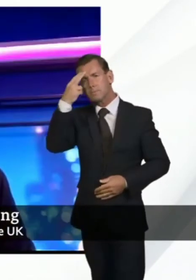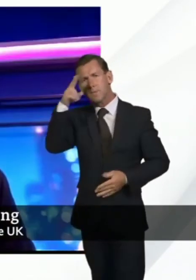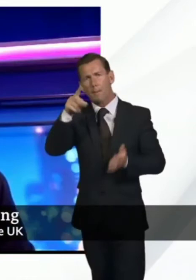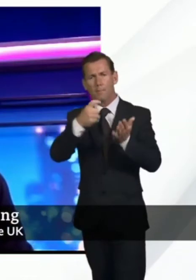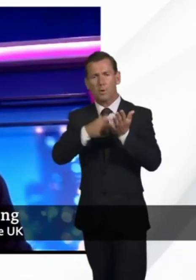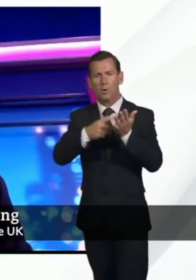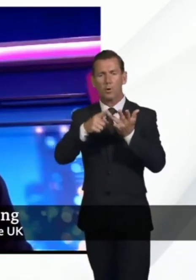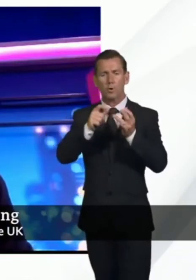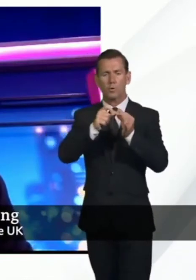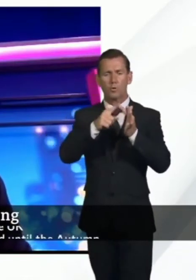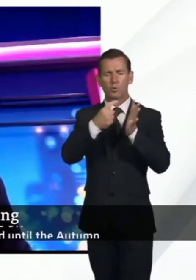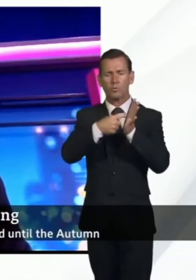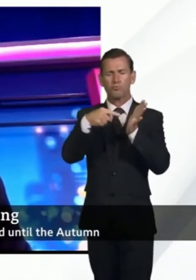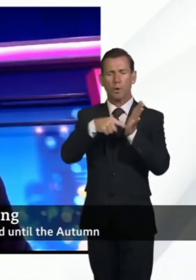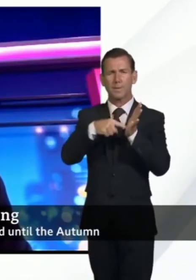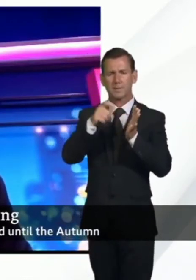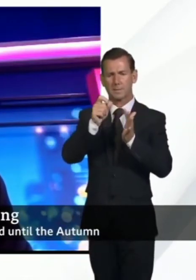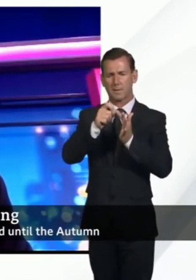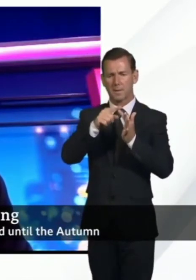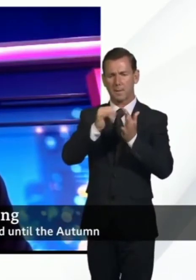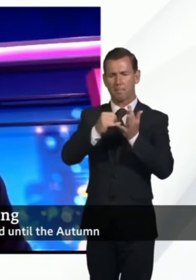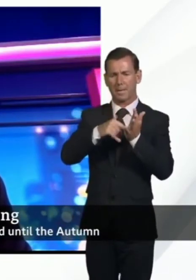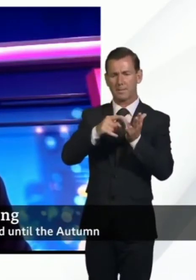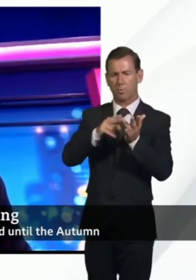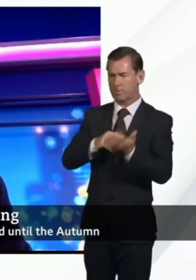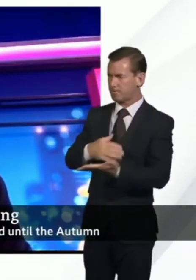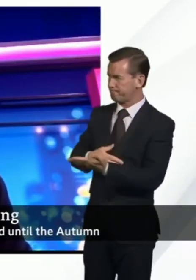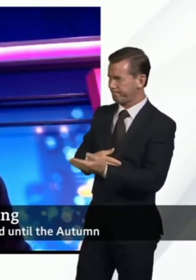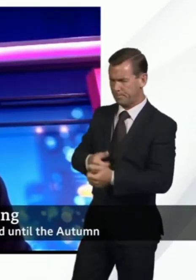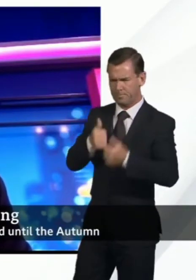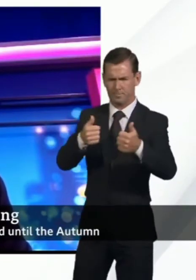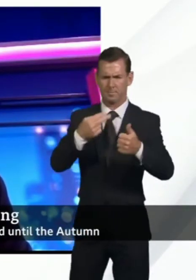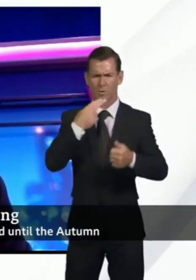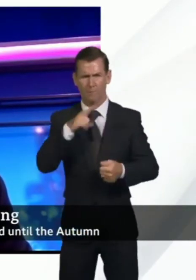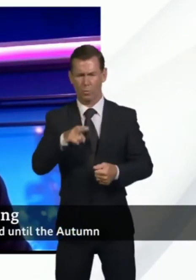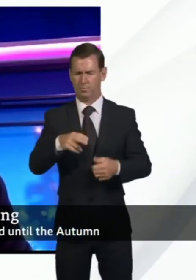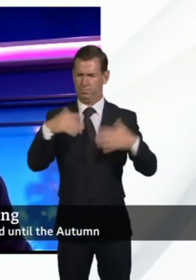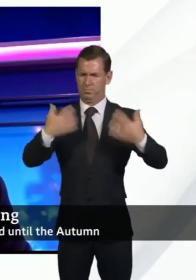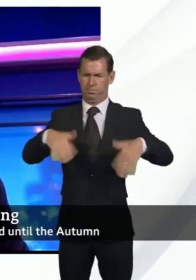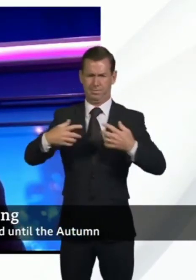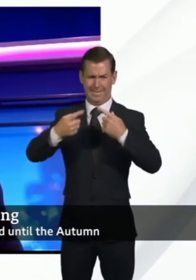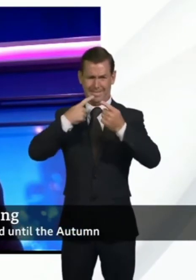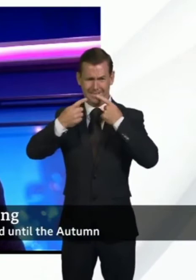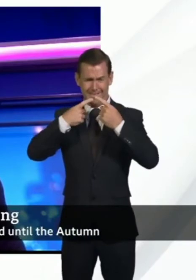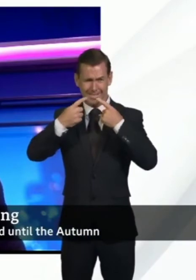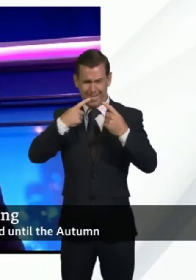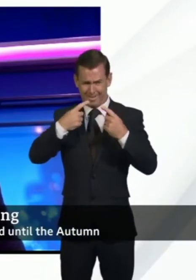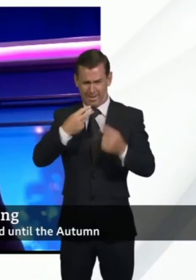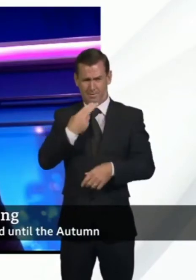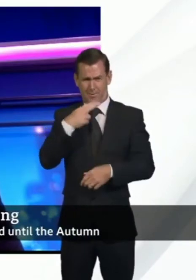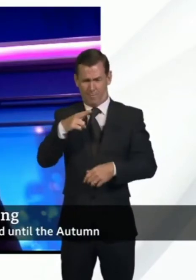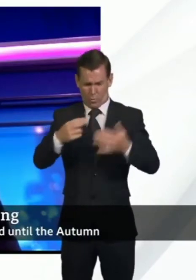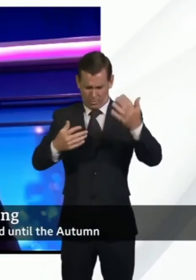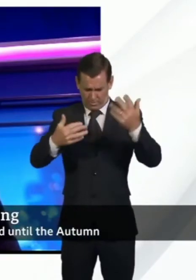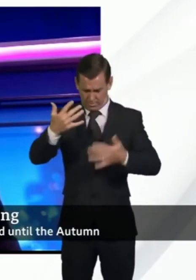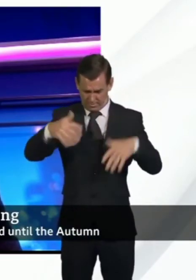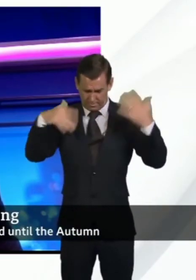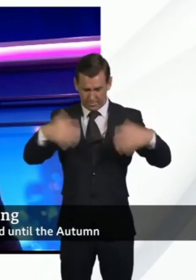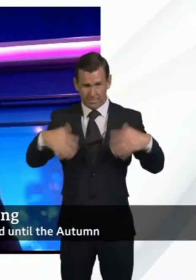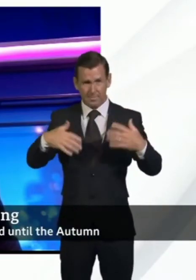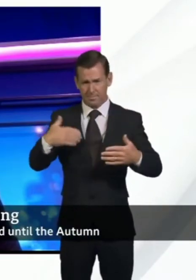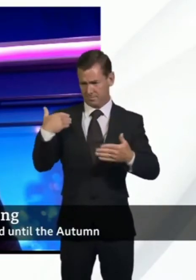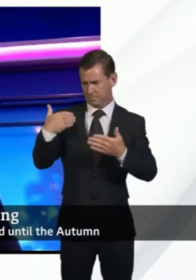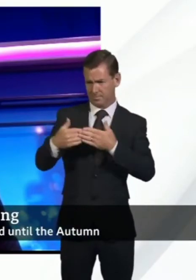afternoon. Remarkable data out of Public Health England today. The last 24 hours or the latest 24-hour period, apparently there were